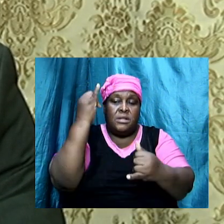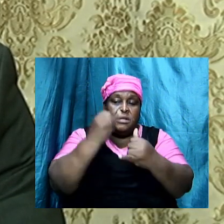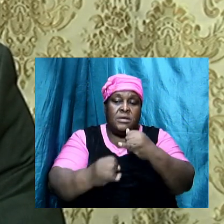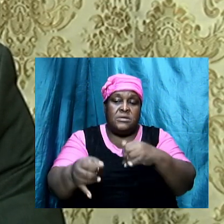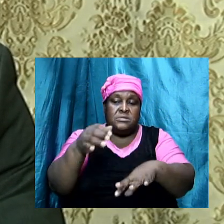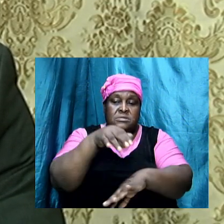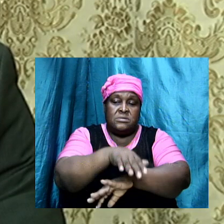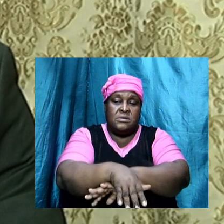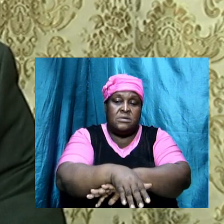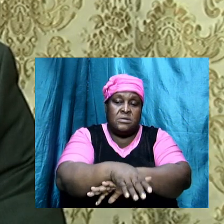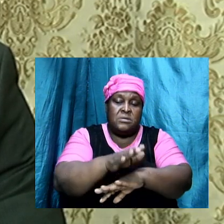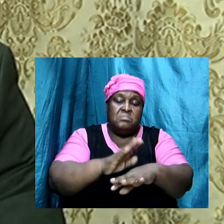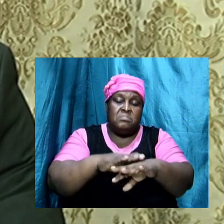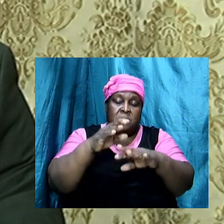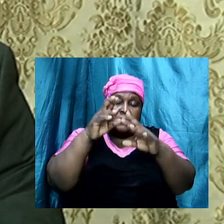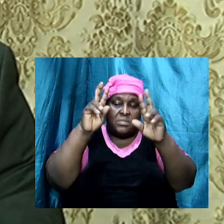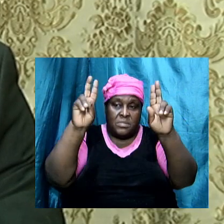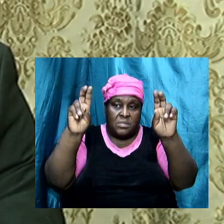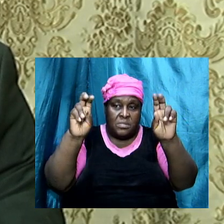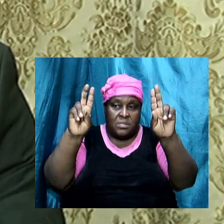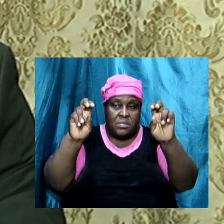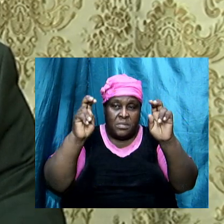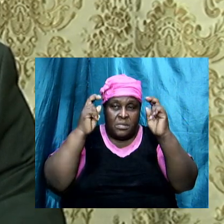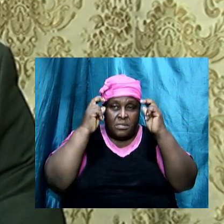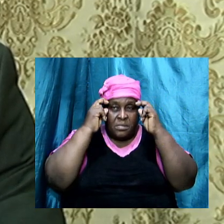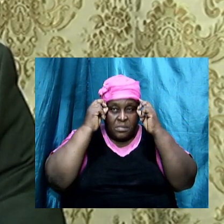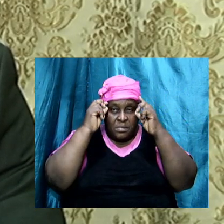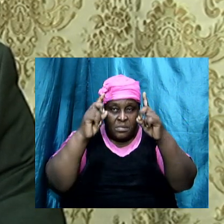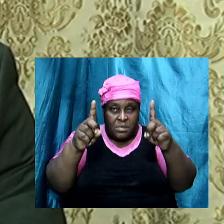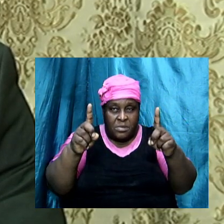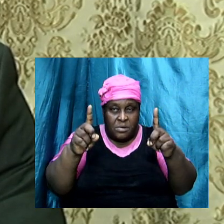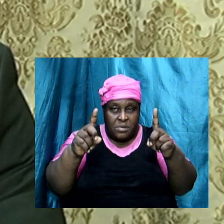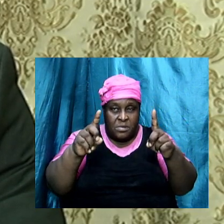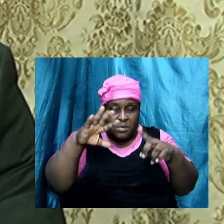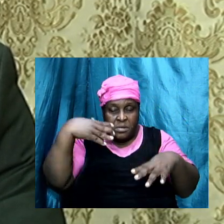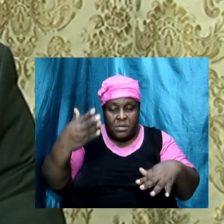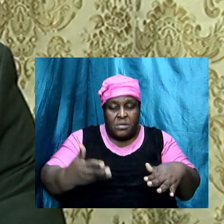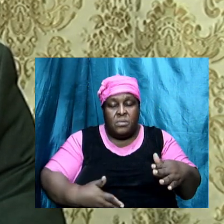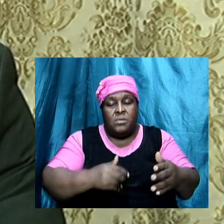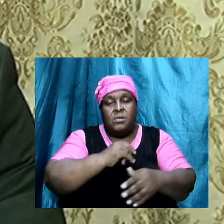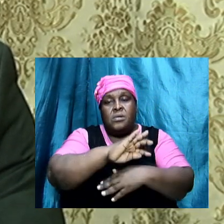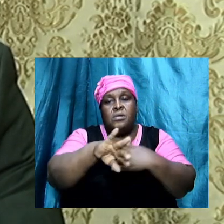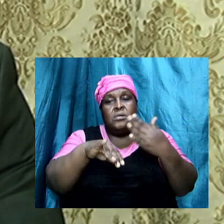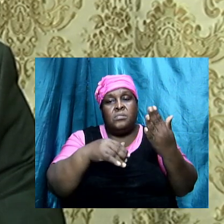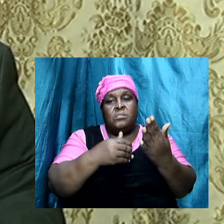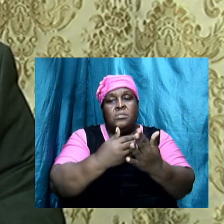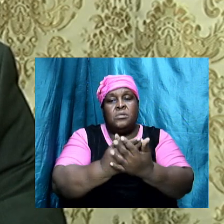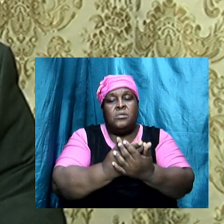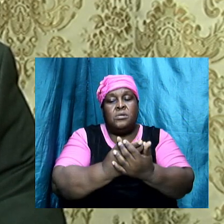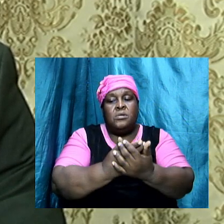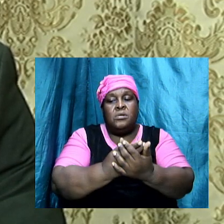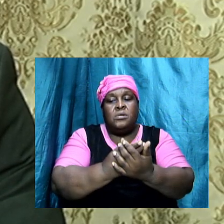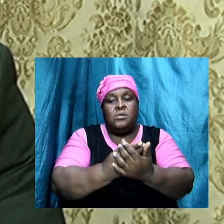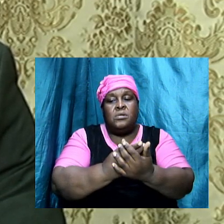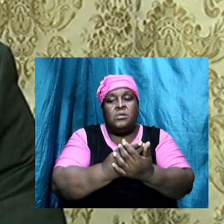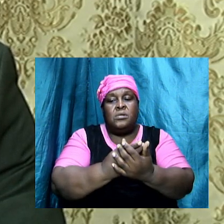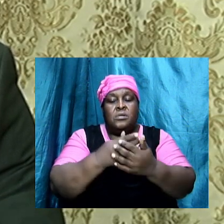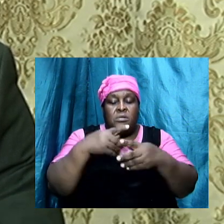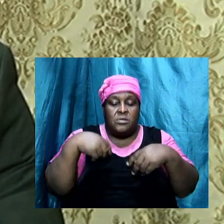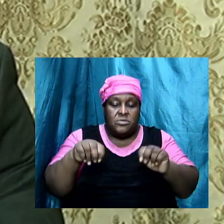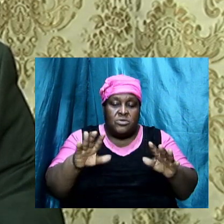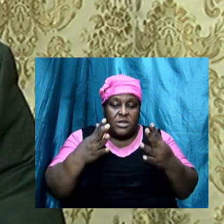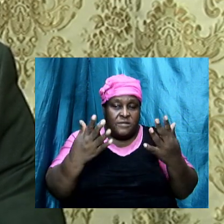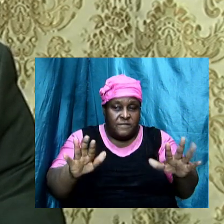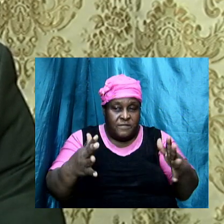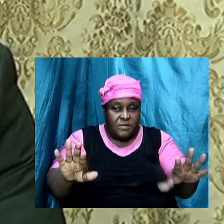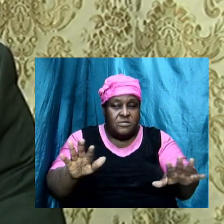Amen. And, you know, we welcome one and all, you know, as we try to close out tonight and,